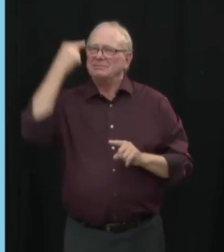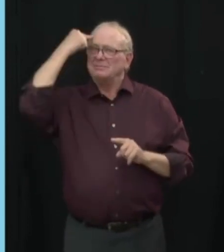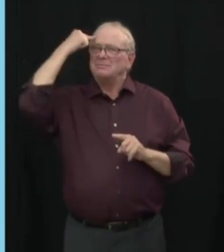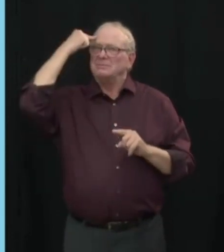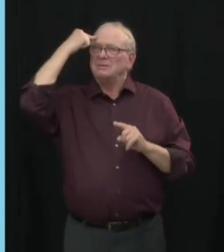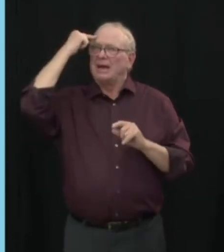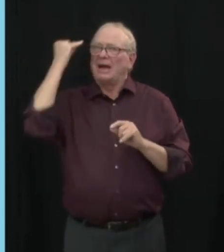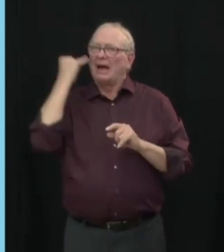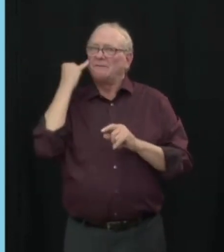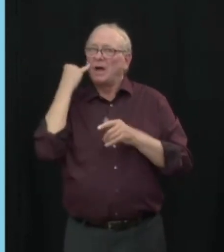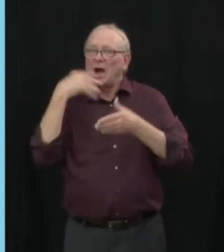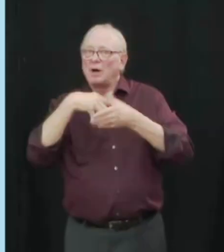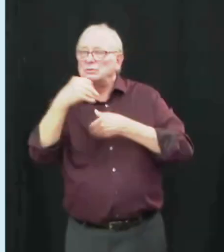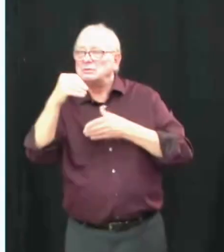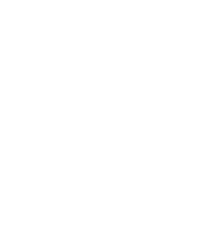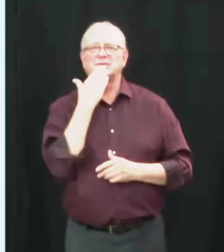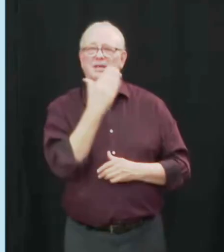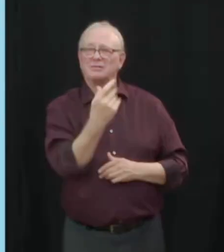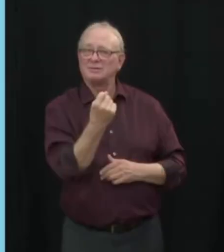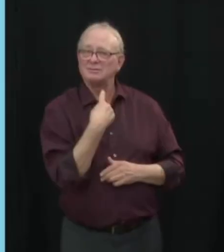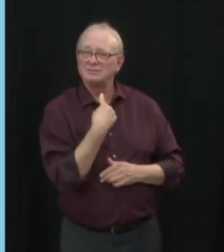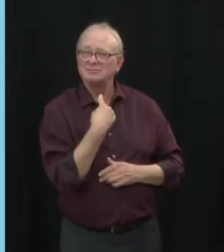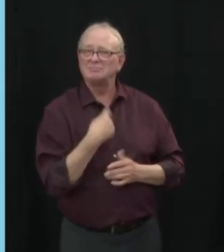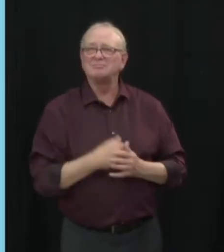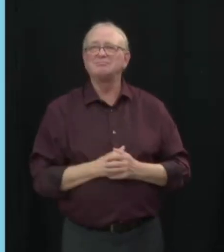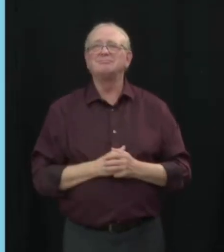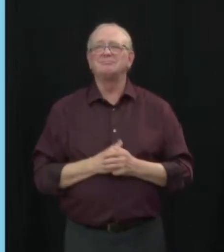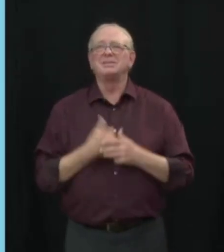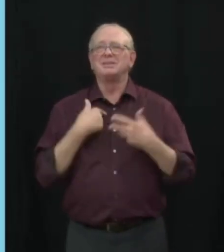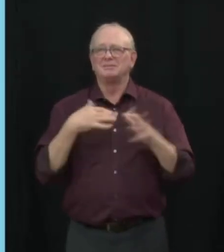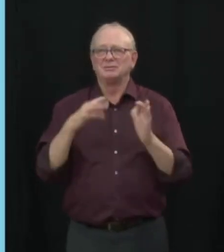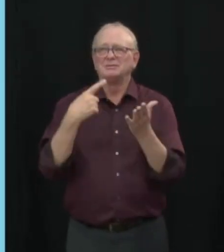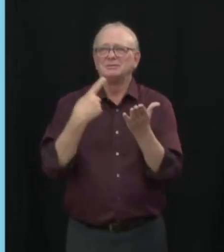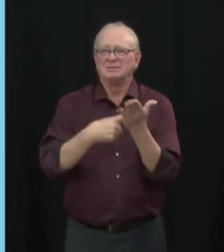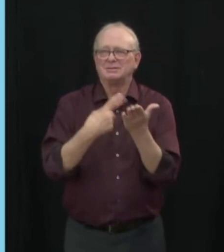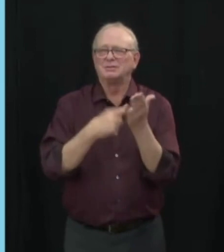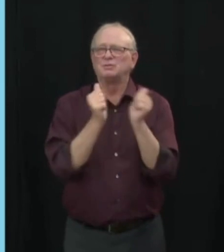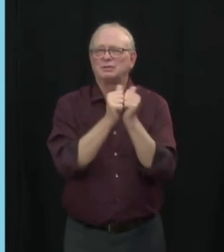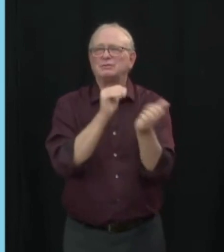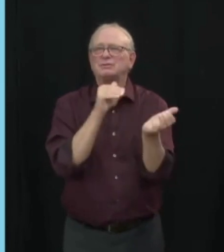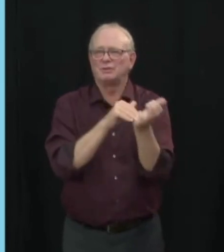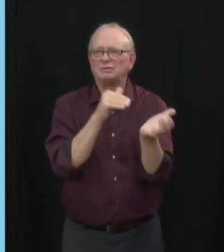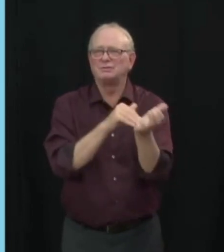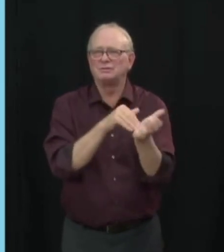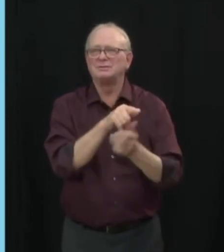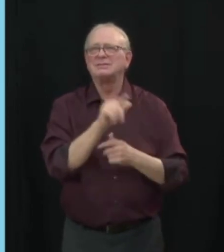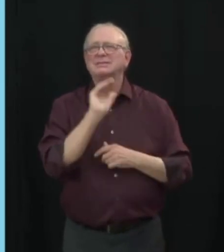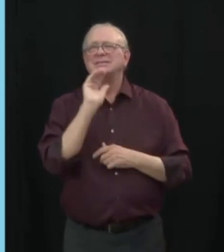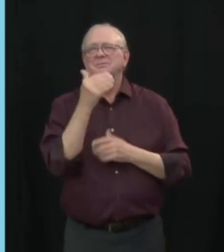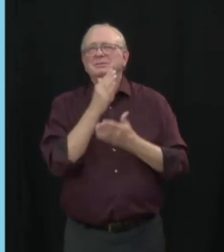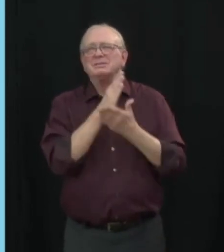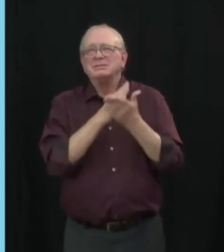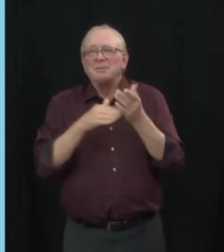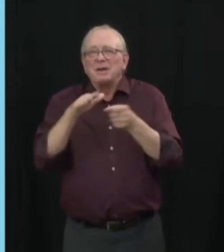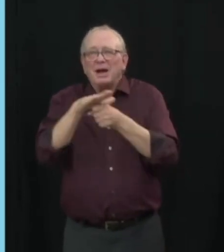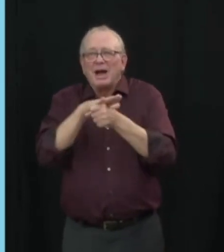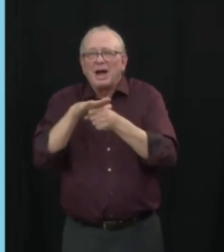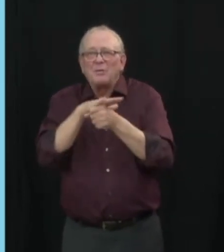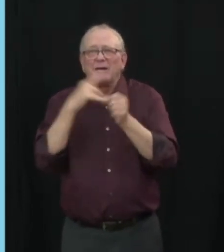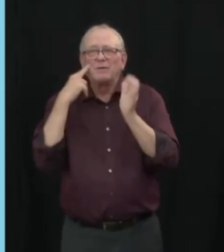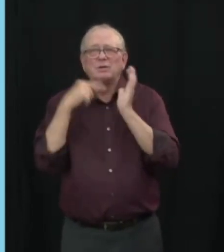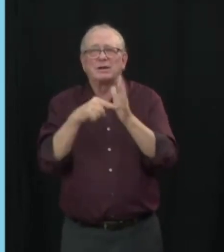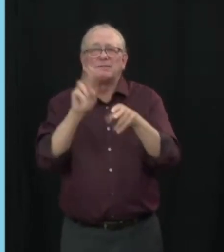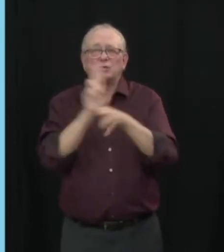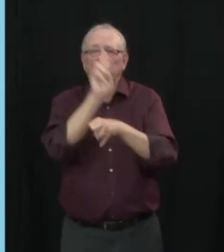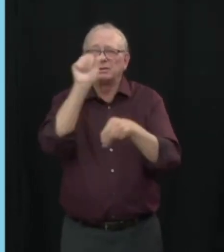consequences for others around you. have certain areas of the province and in certain hospitals, so like the U of A, we have